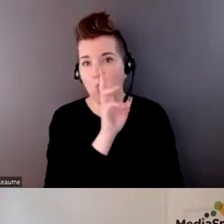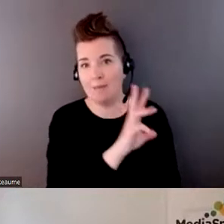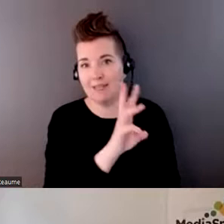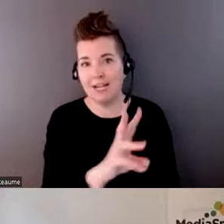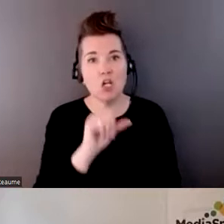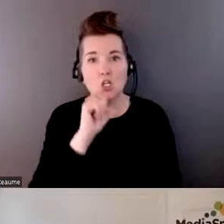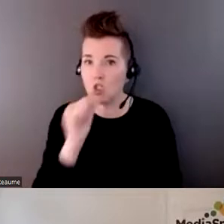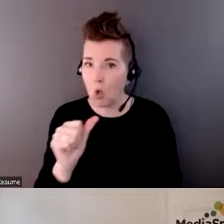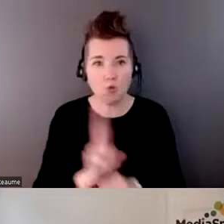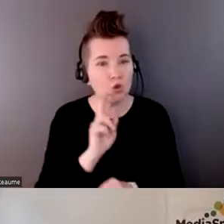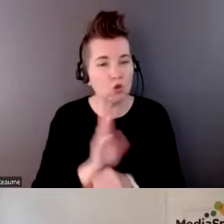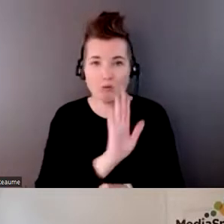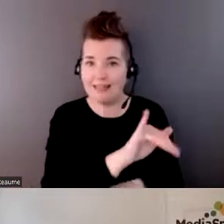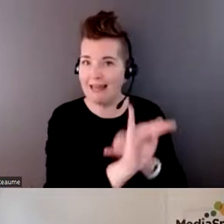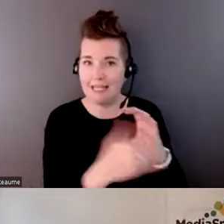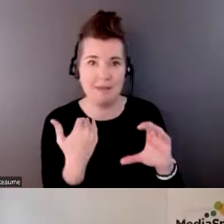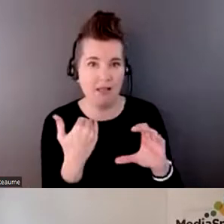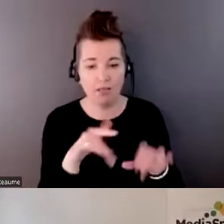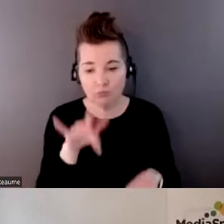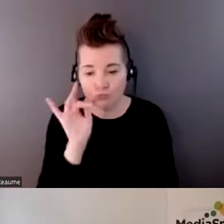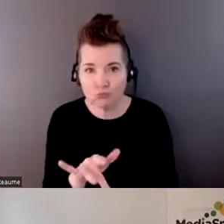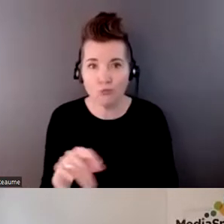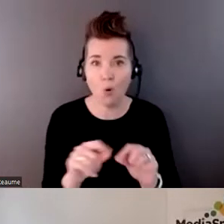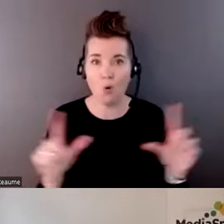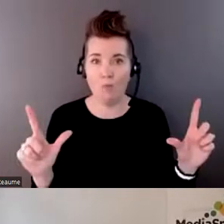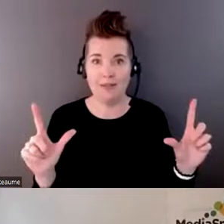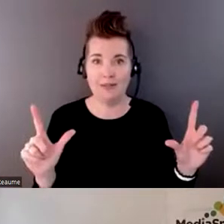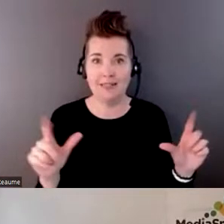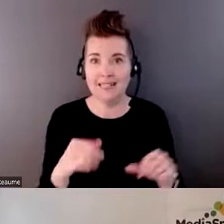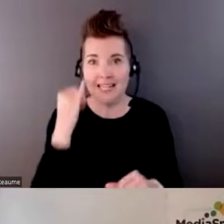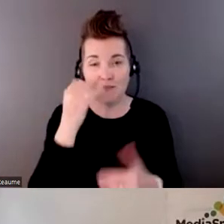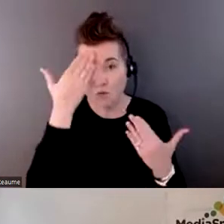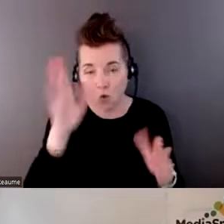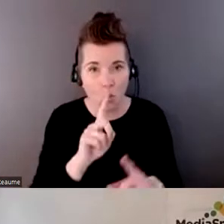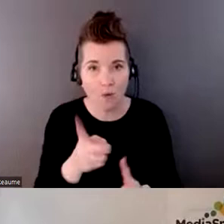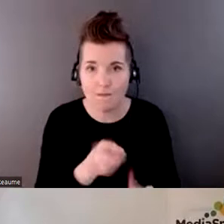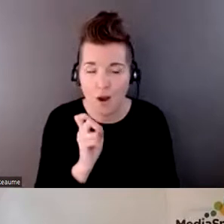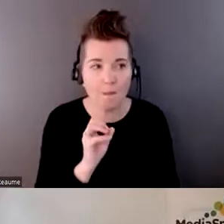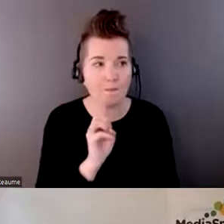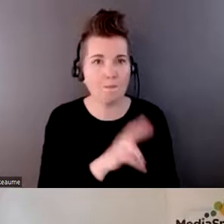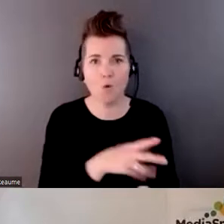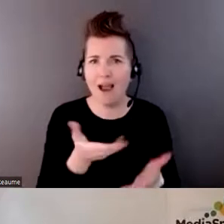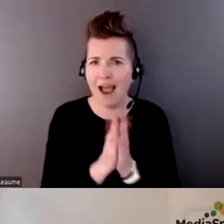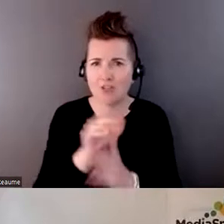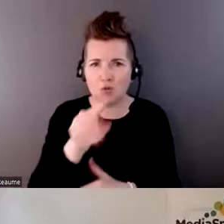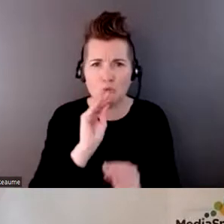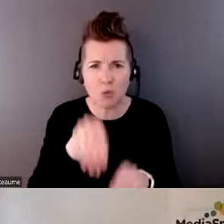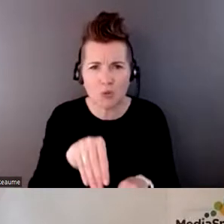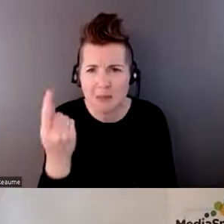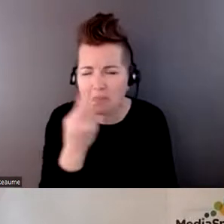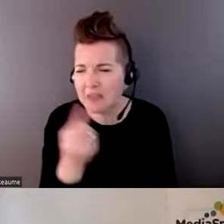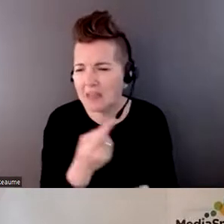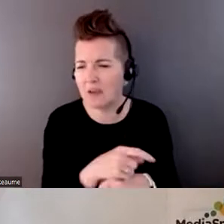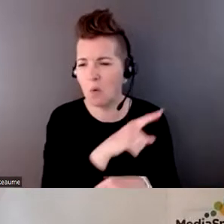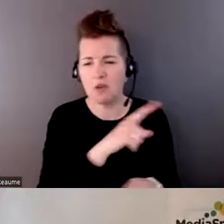the body of the email if it's unknown or if it's urging or asking for you to do something or, you know, pretending to be someone